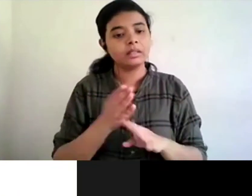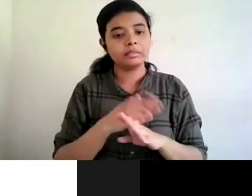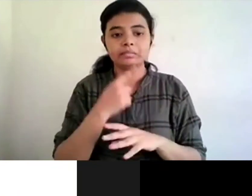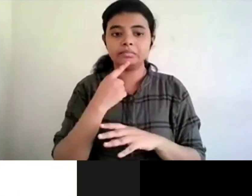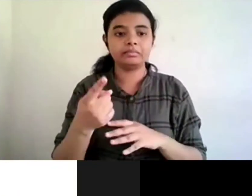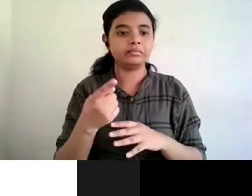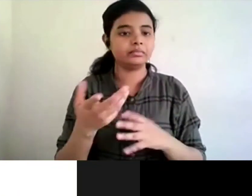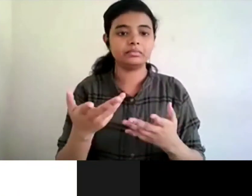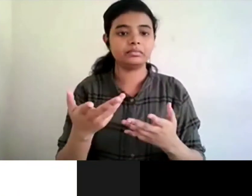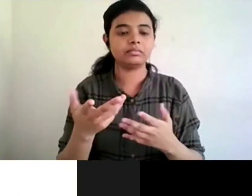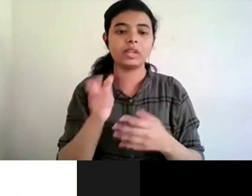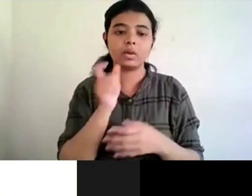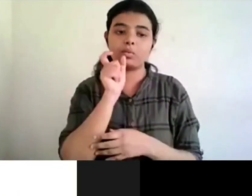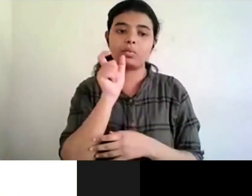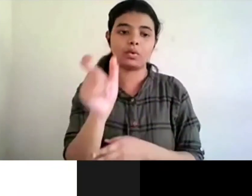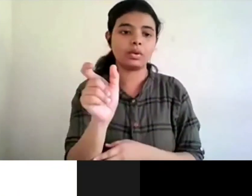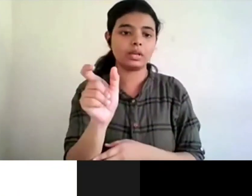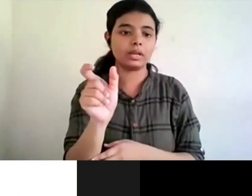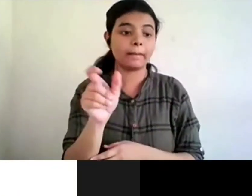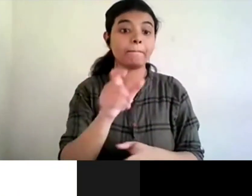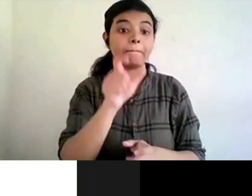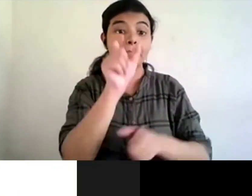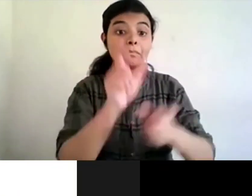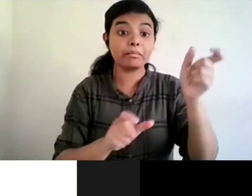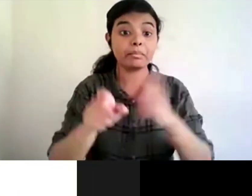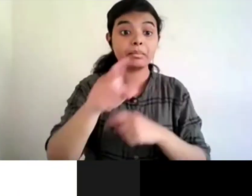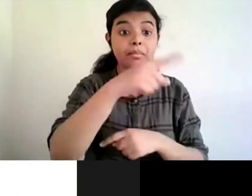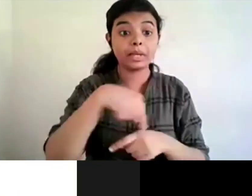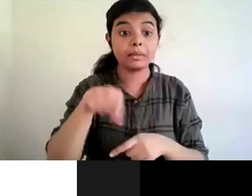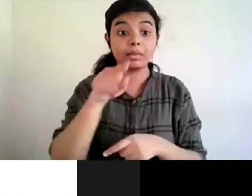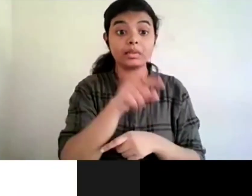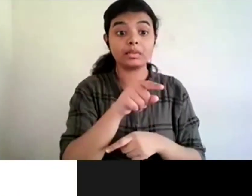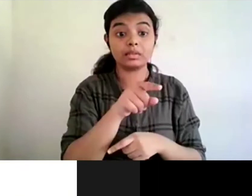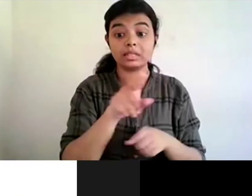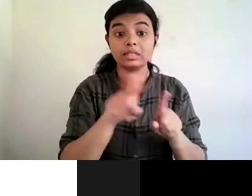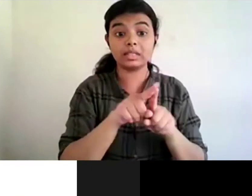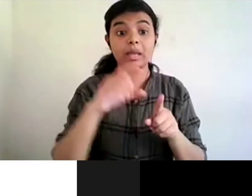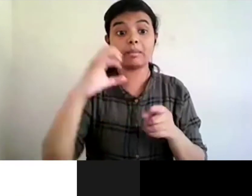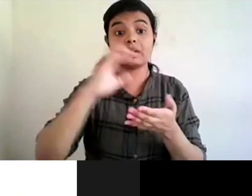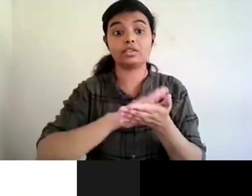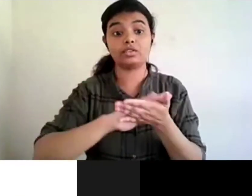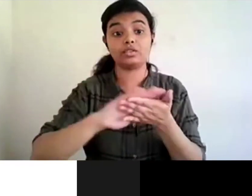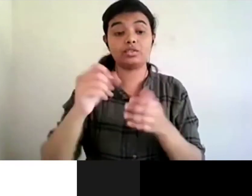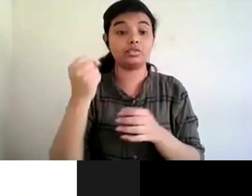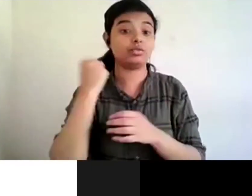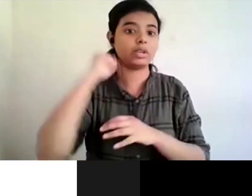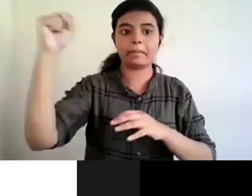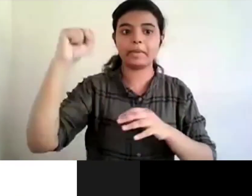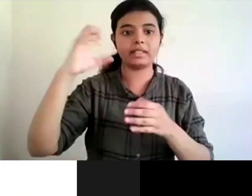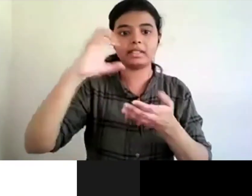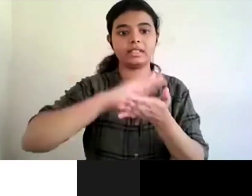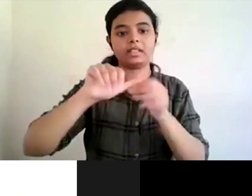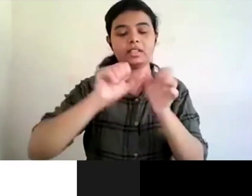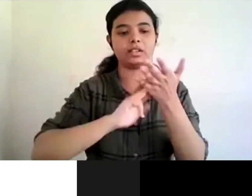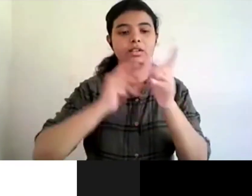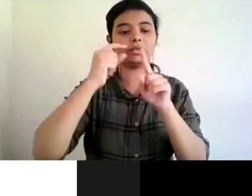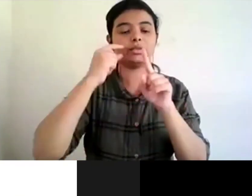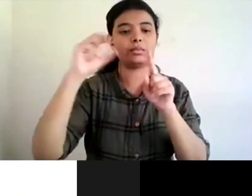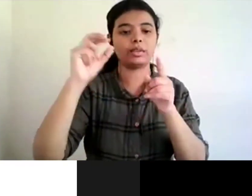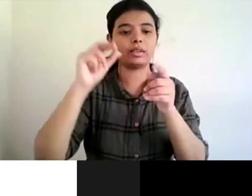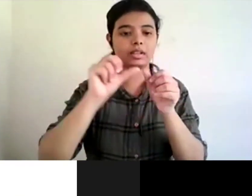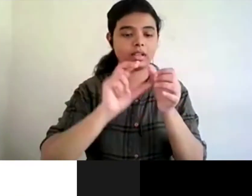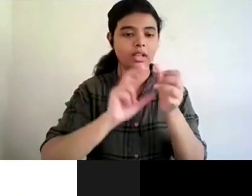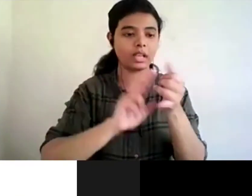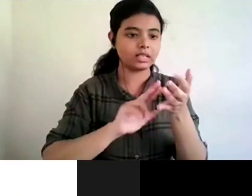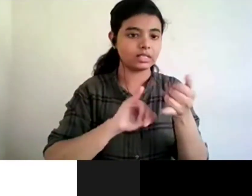i think this word has to people who are taking this word forward champions who can uh further tell at least two more